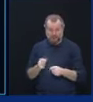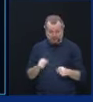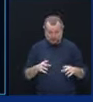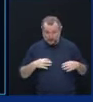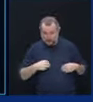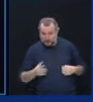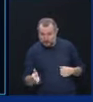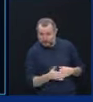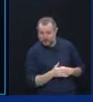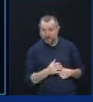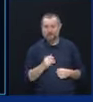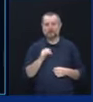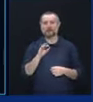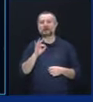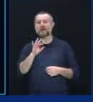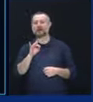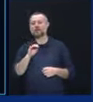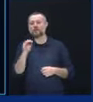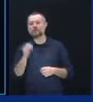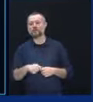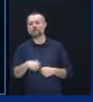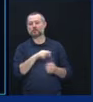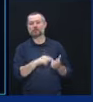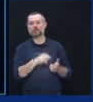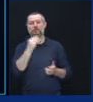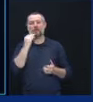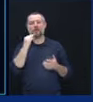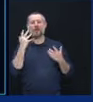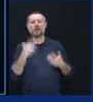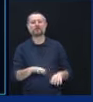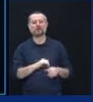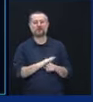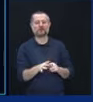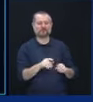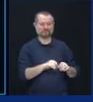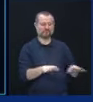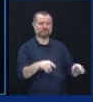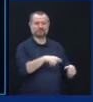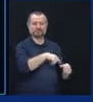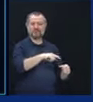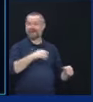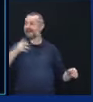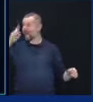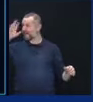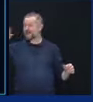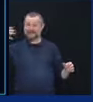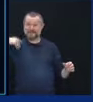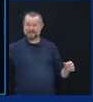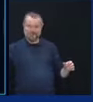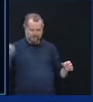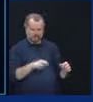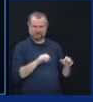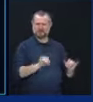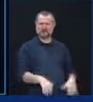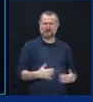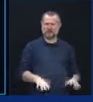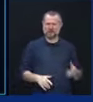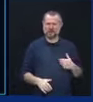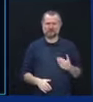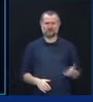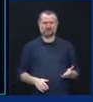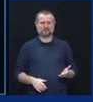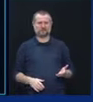nursing homes had COVID already. What's most informative, I think,